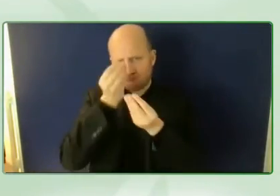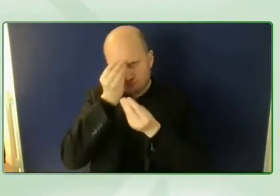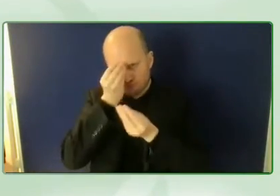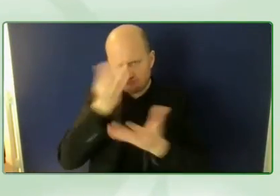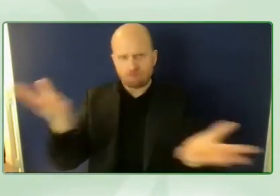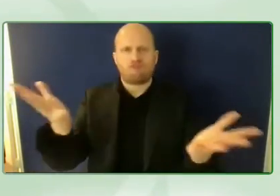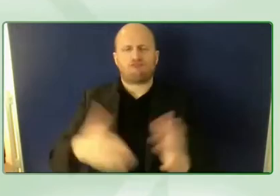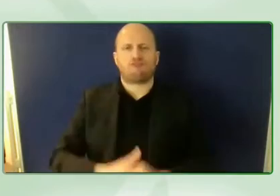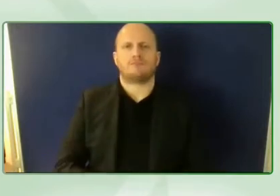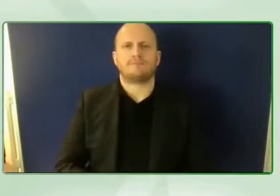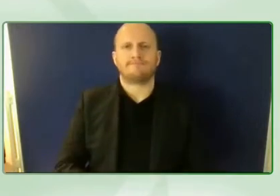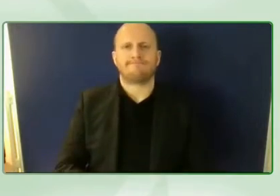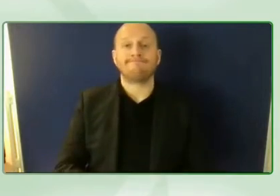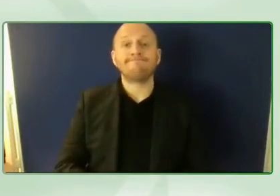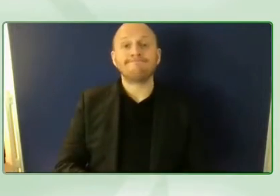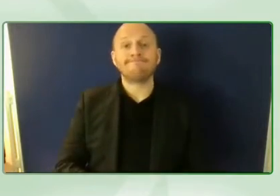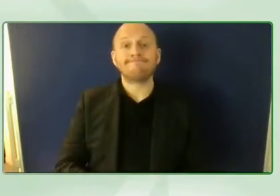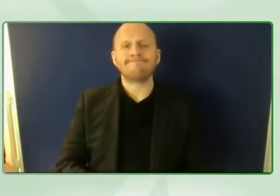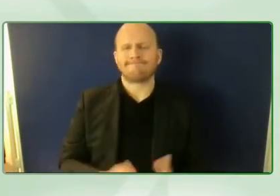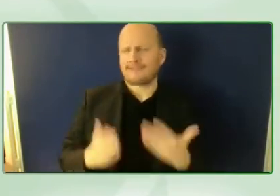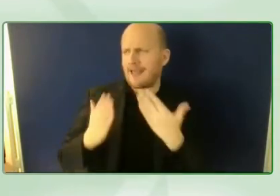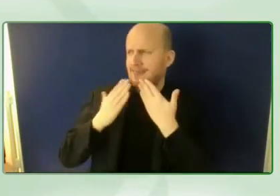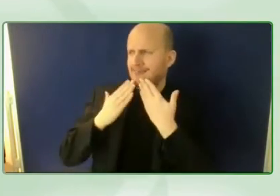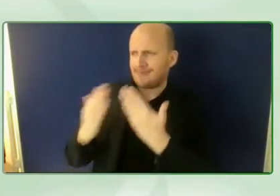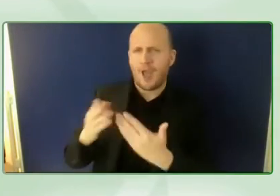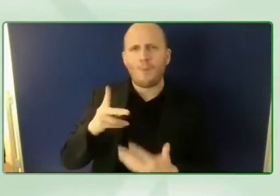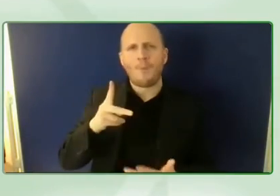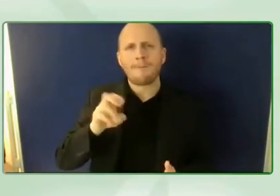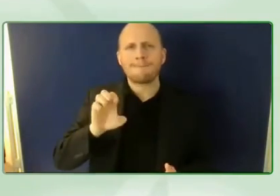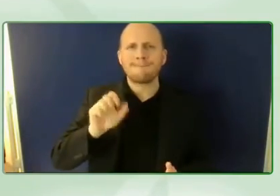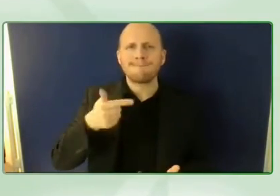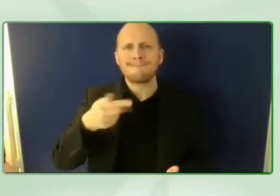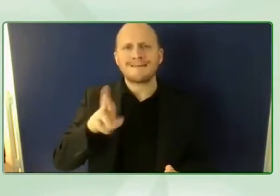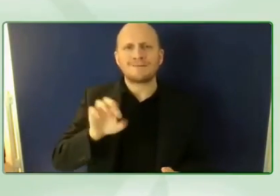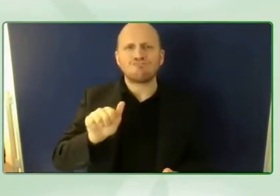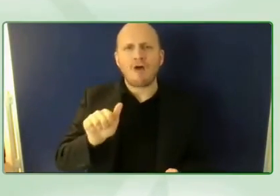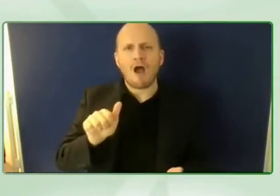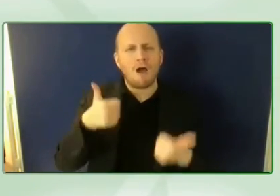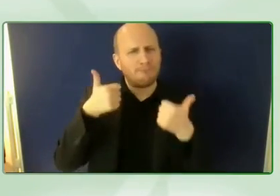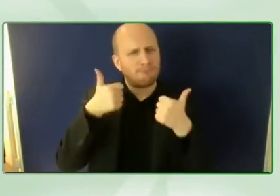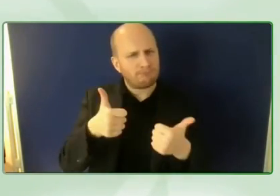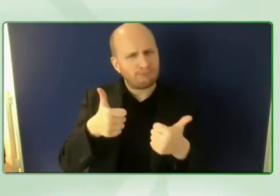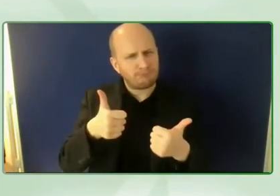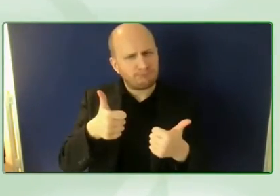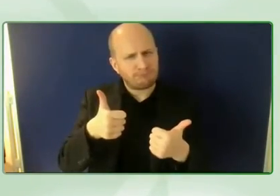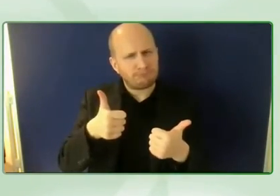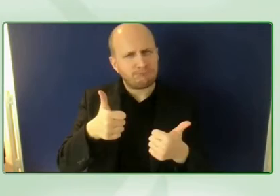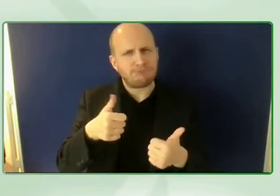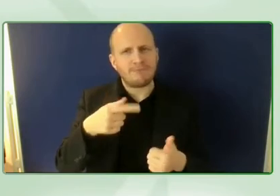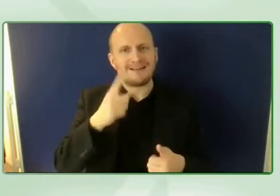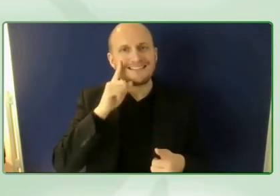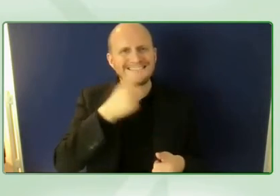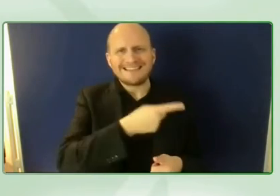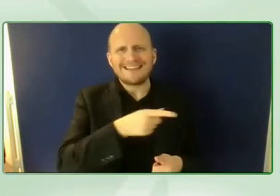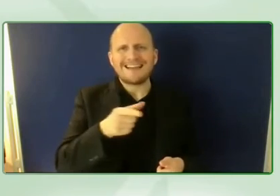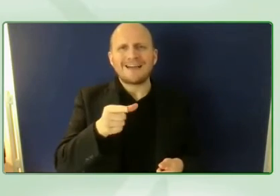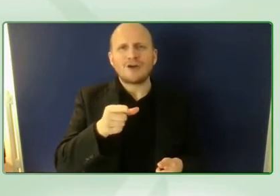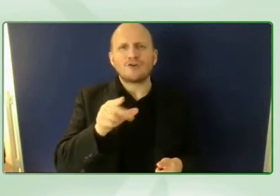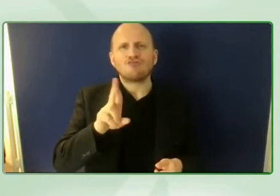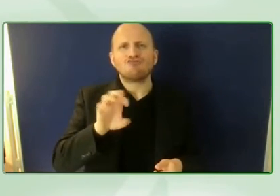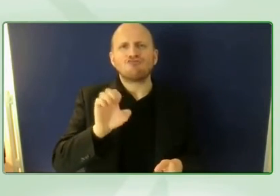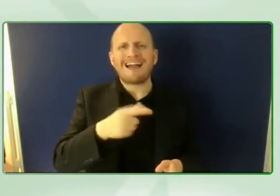thank you thank you petra you can see craig's uh amazement that you are a wizard with your